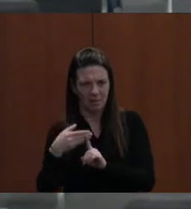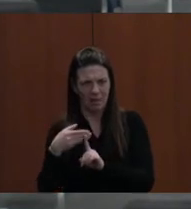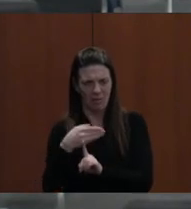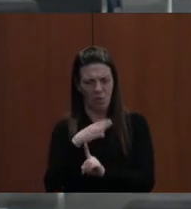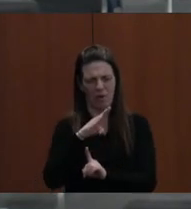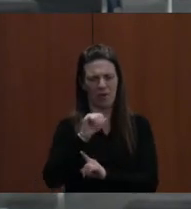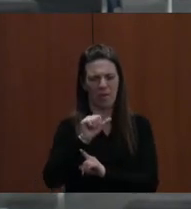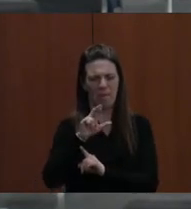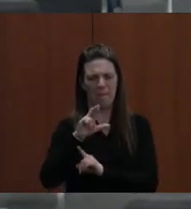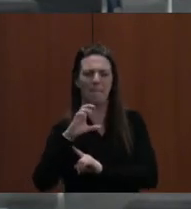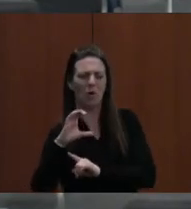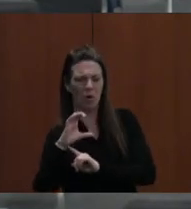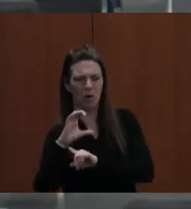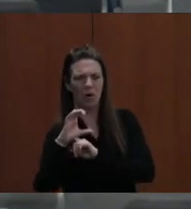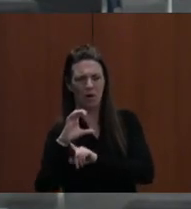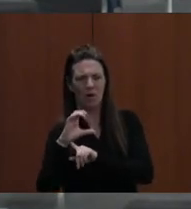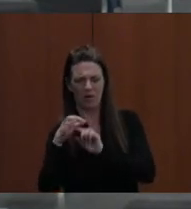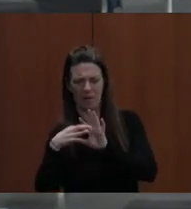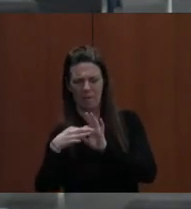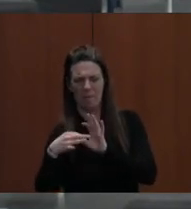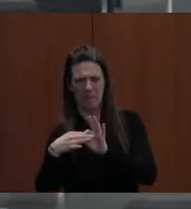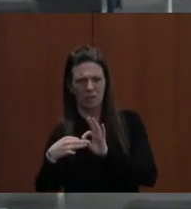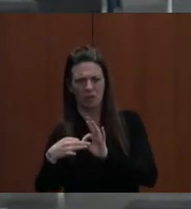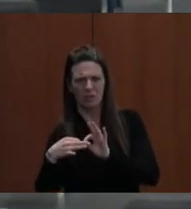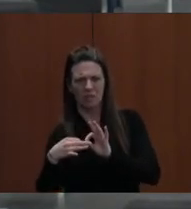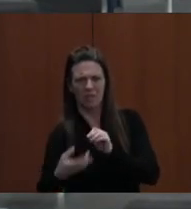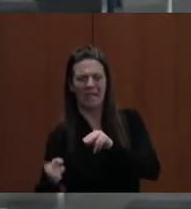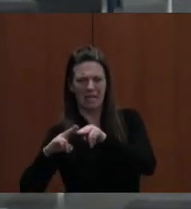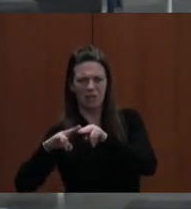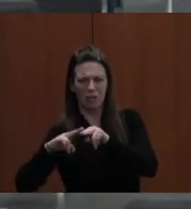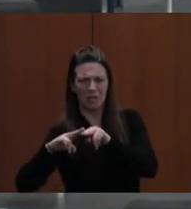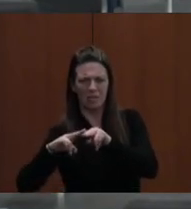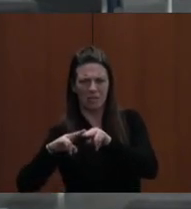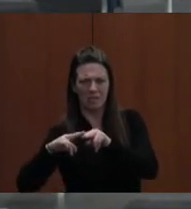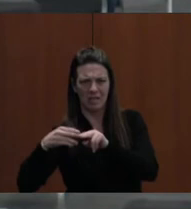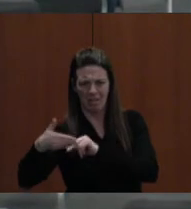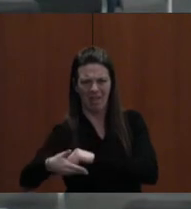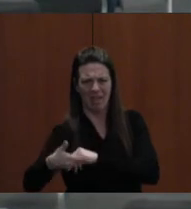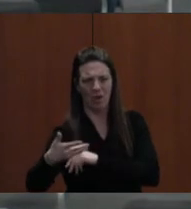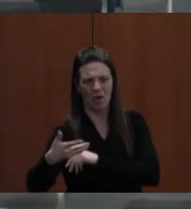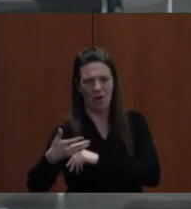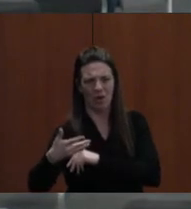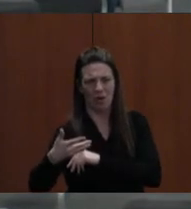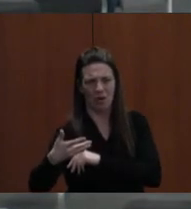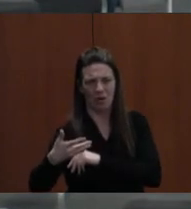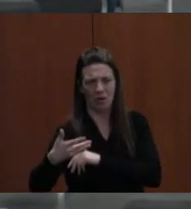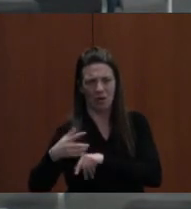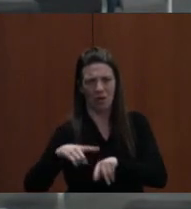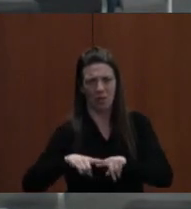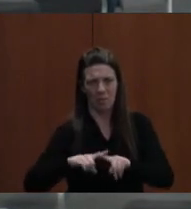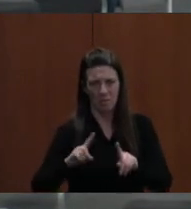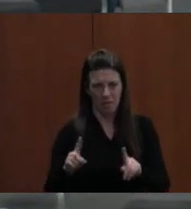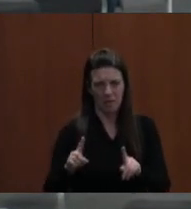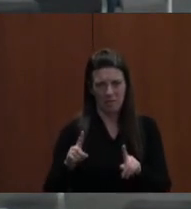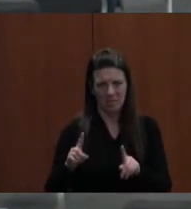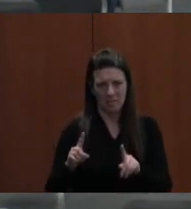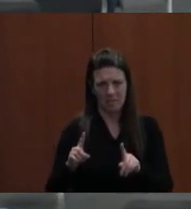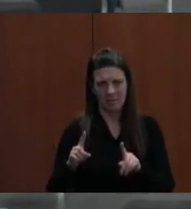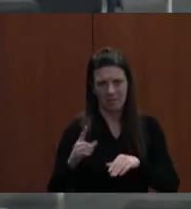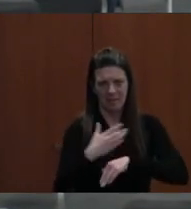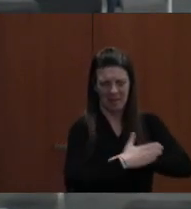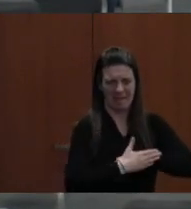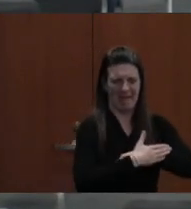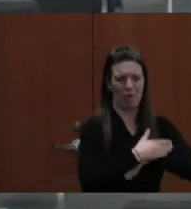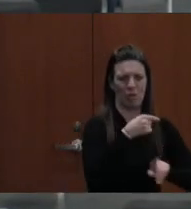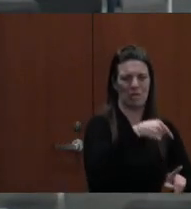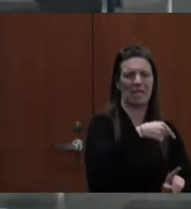A MENTION OF THE INCREASE IN OUR EVERAL BUDGET, BUT THE LIFT ON THE COUNTY SIDE IS STILL PRETTY MINIMUM.